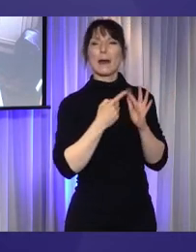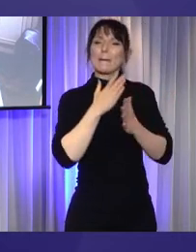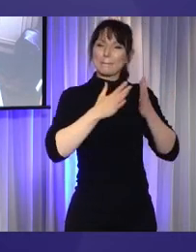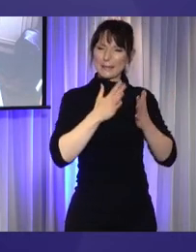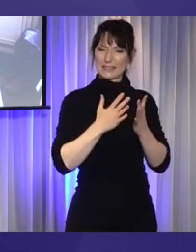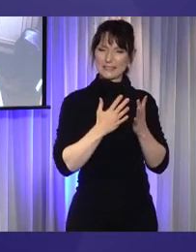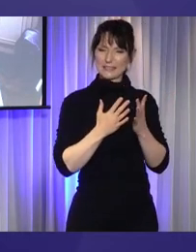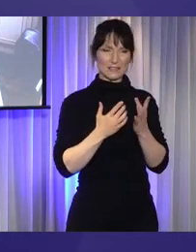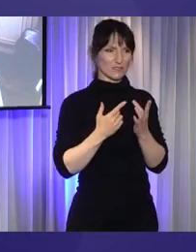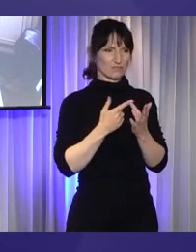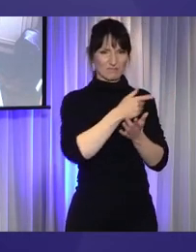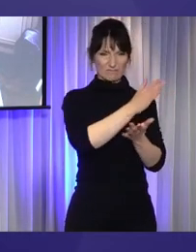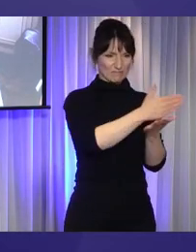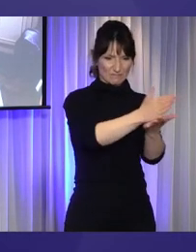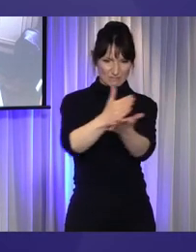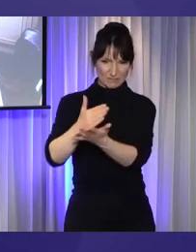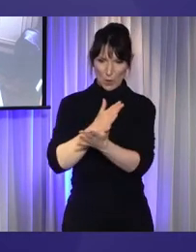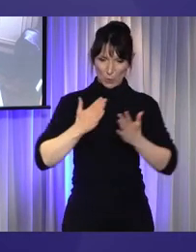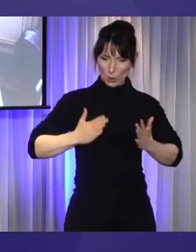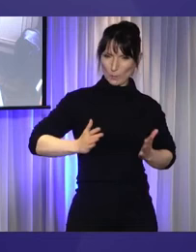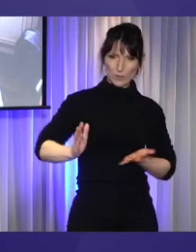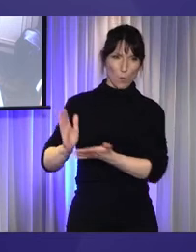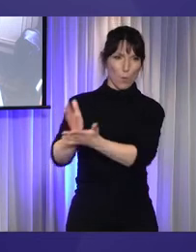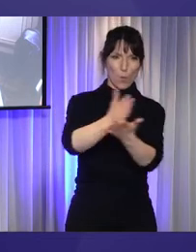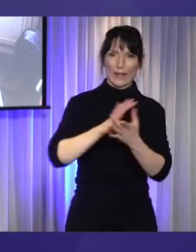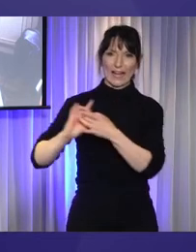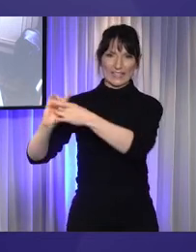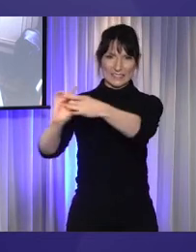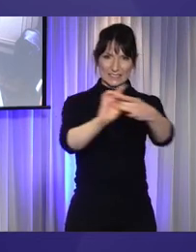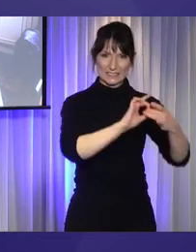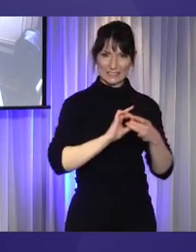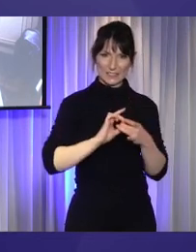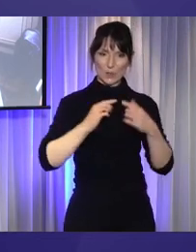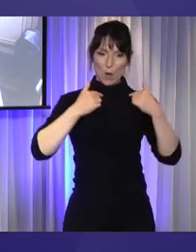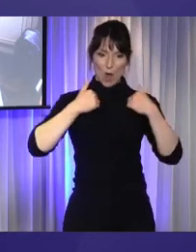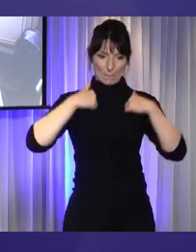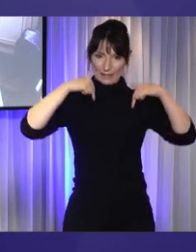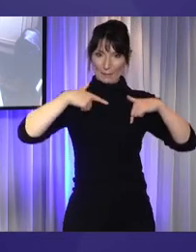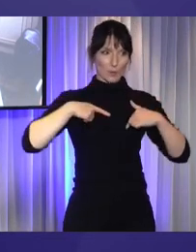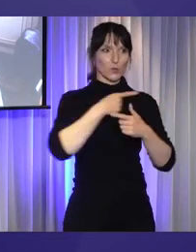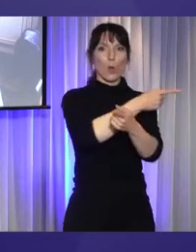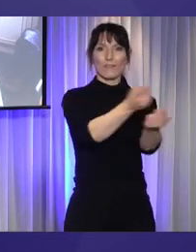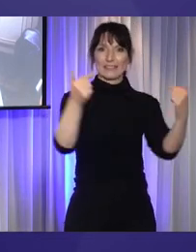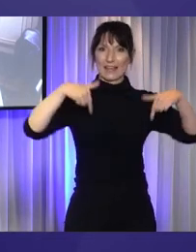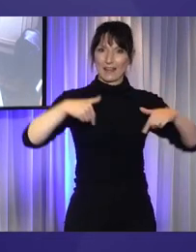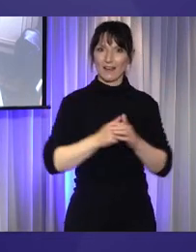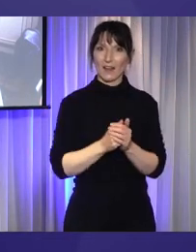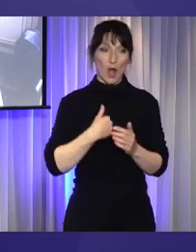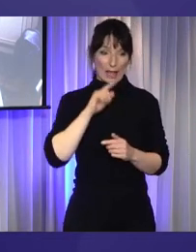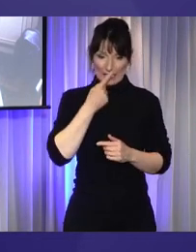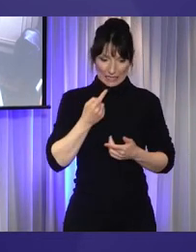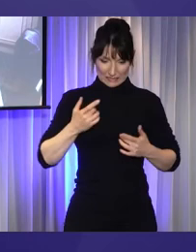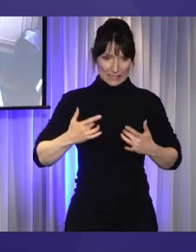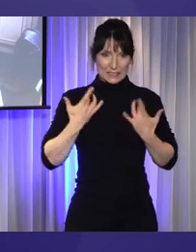sharing that connects all humanity. Therefore, I am because we are, and I cannot be if we are not.